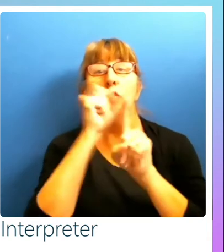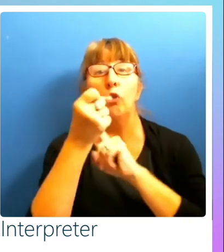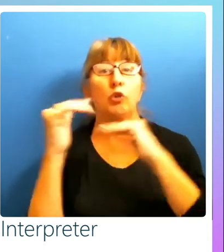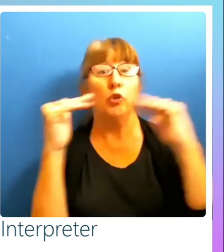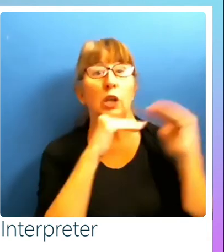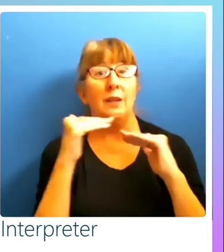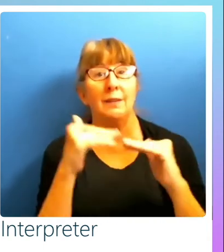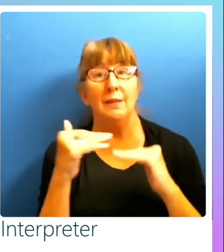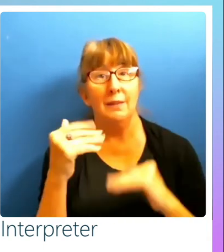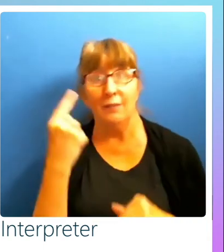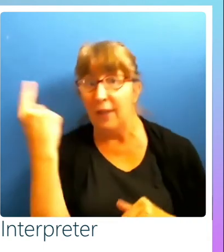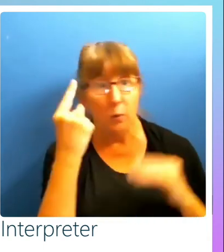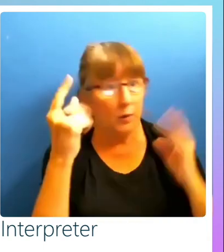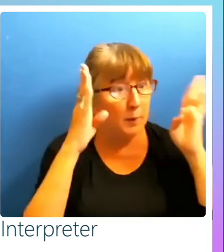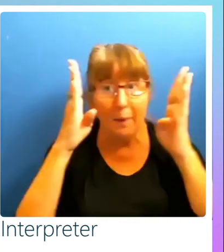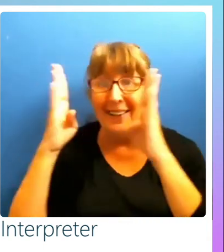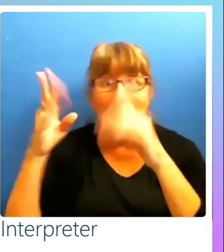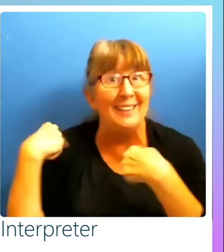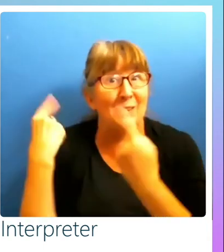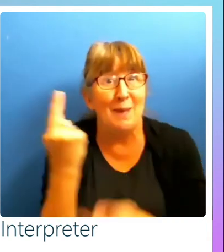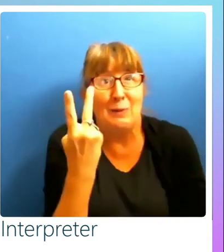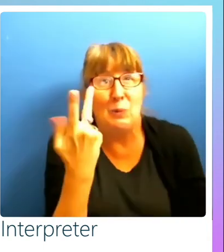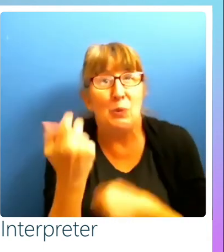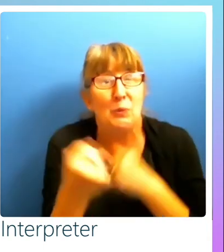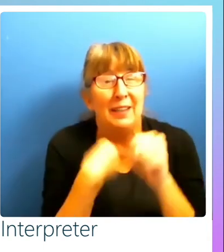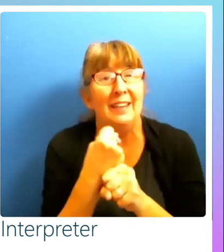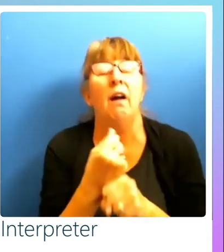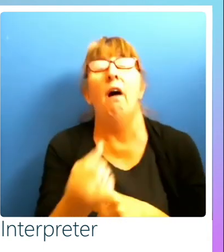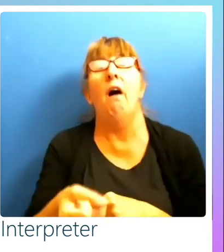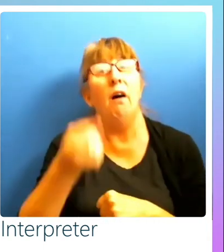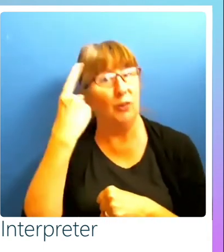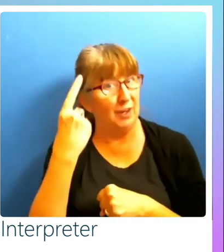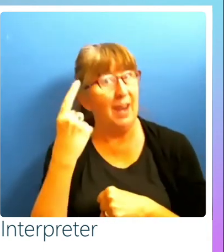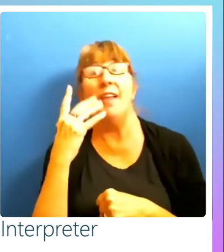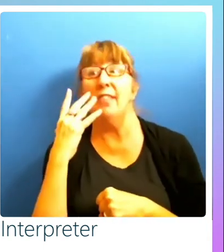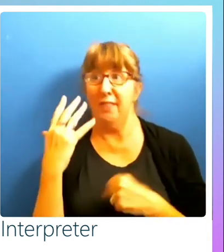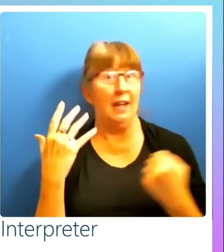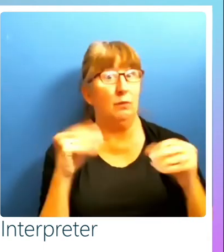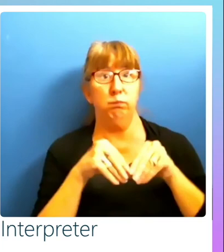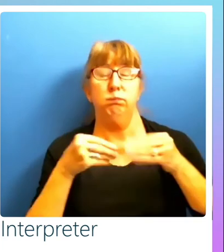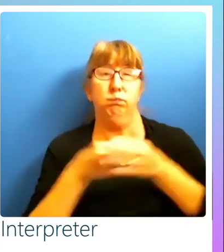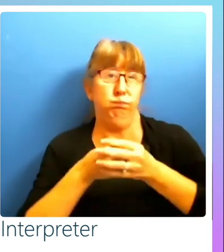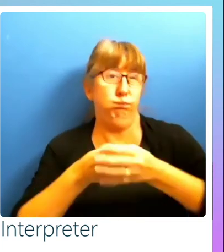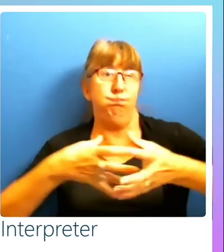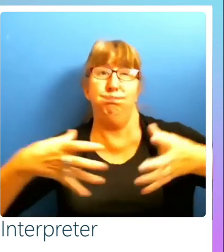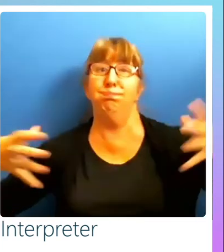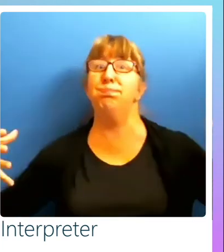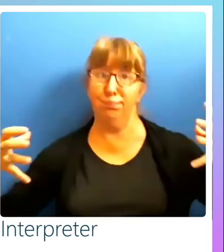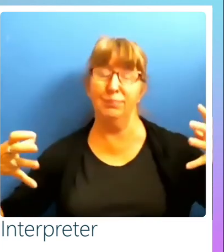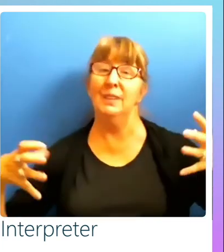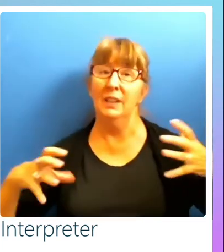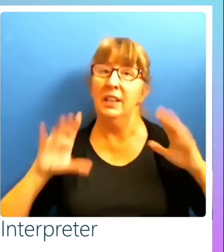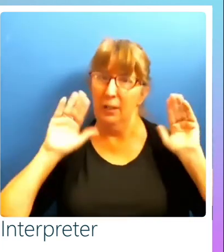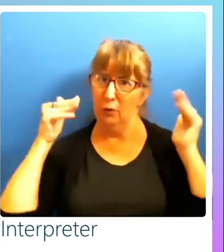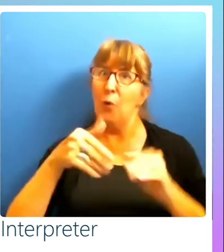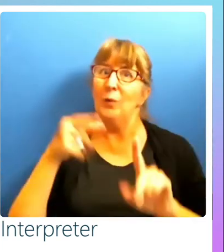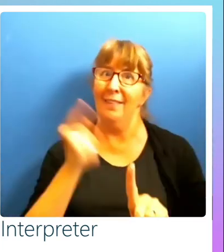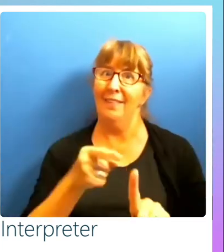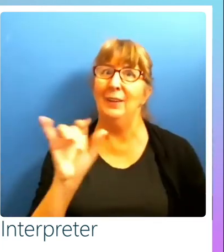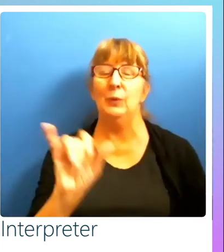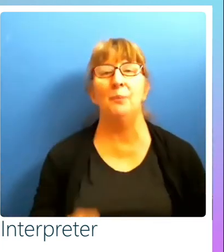in last two or three years should understand that that's coming to bear and start to work on that too. There's a lot of